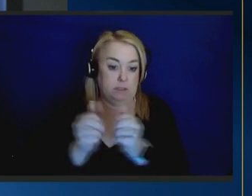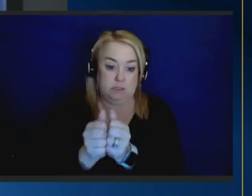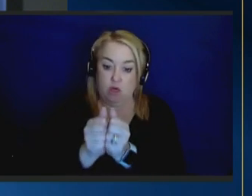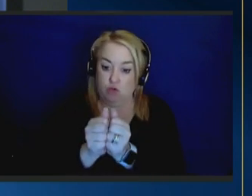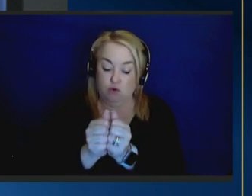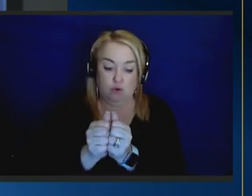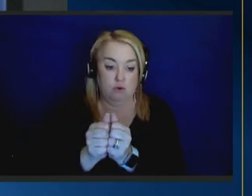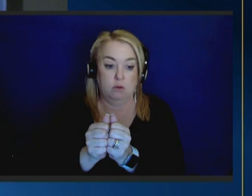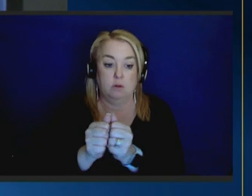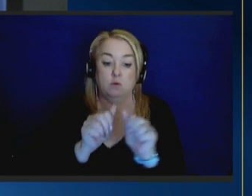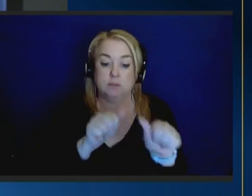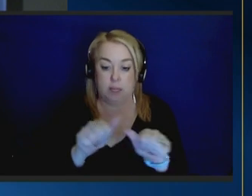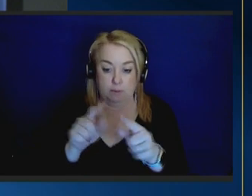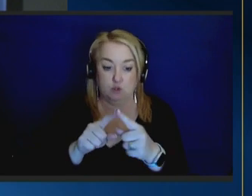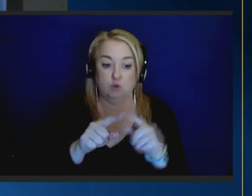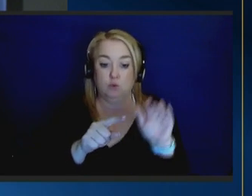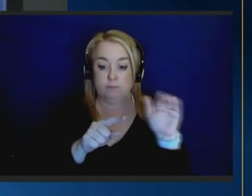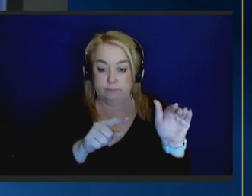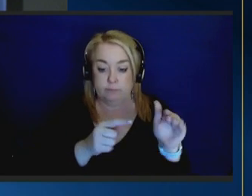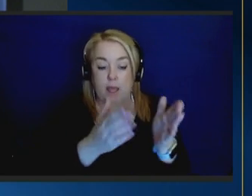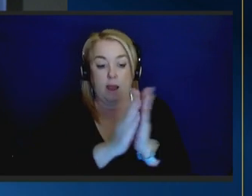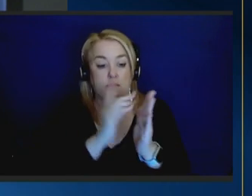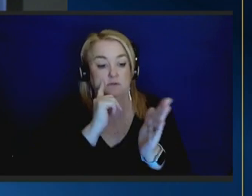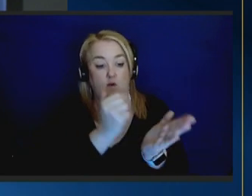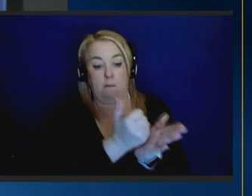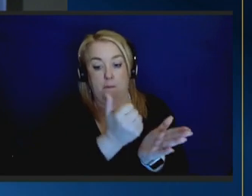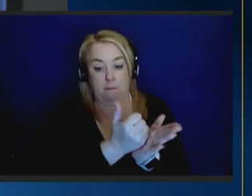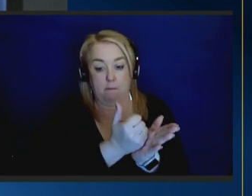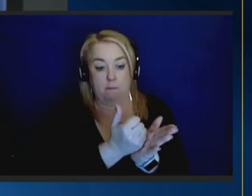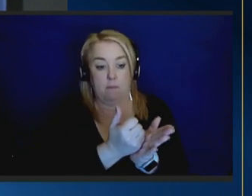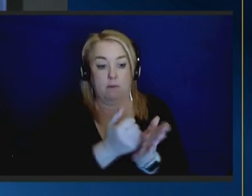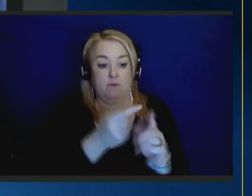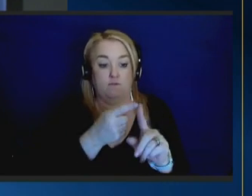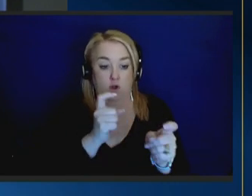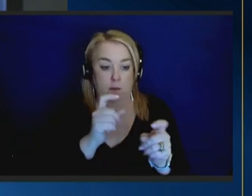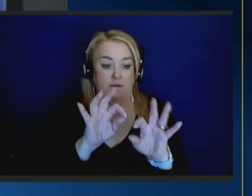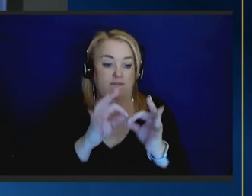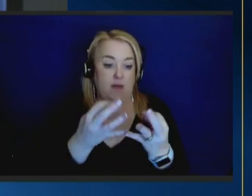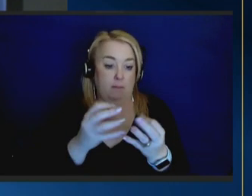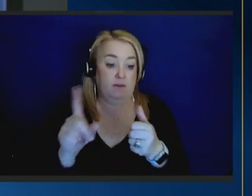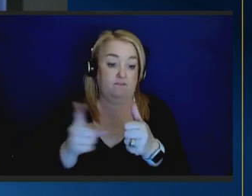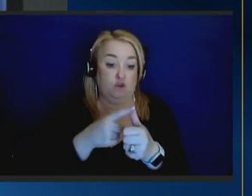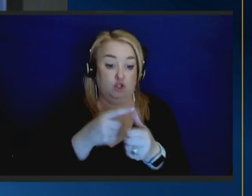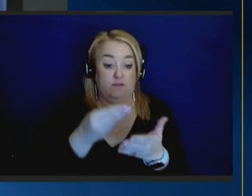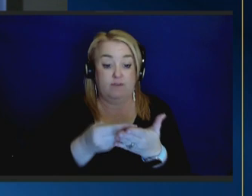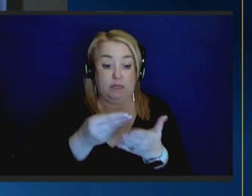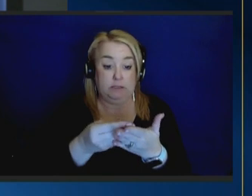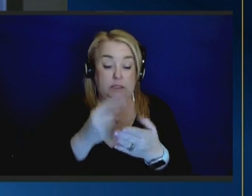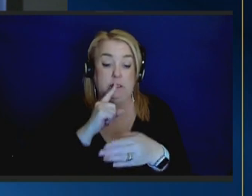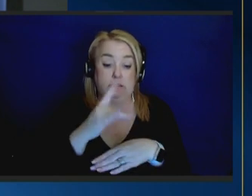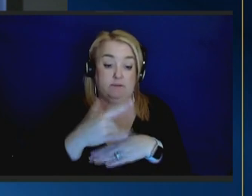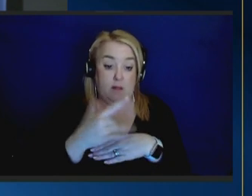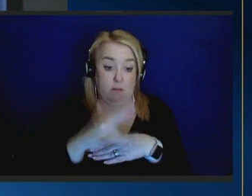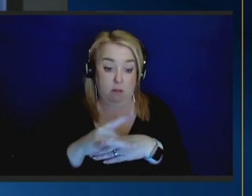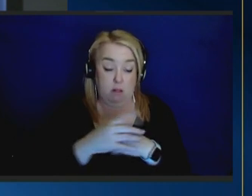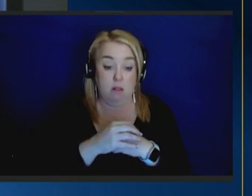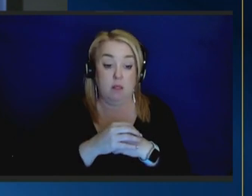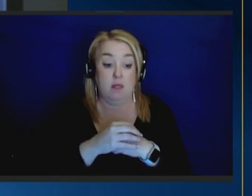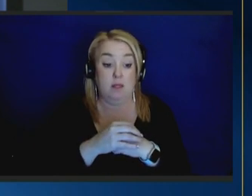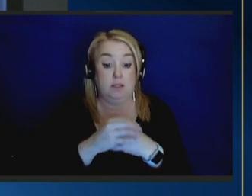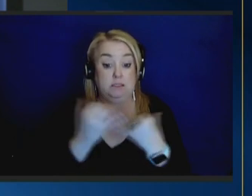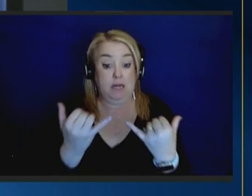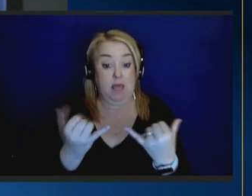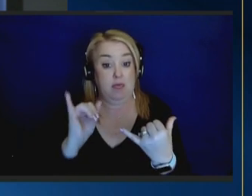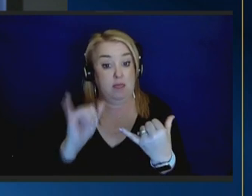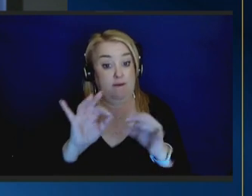local support because of family first the funding that was made available and today that family is